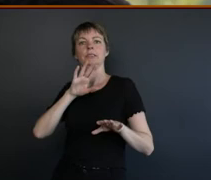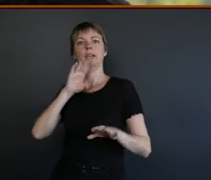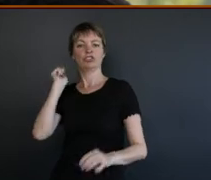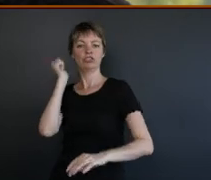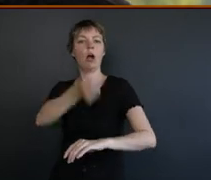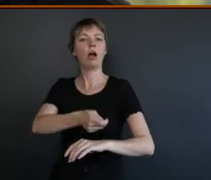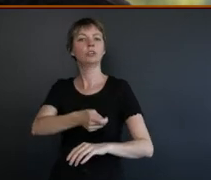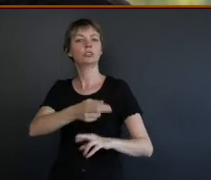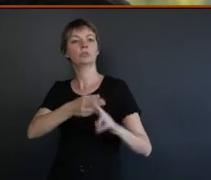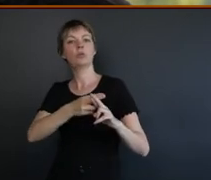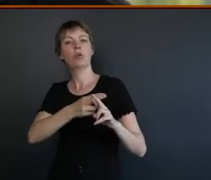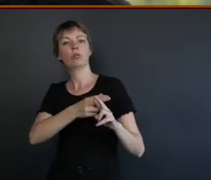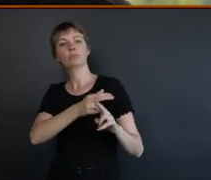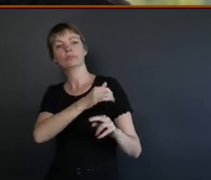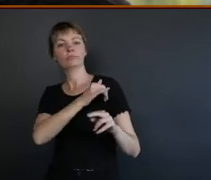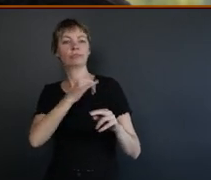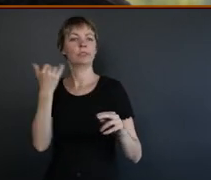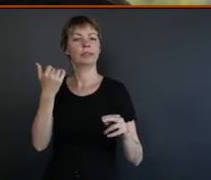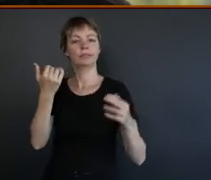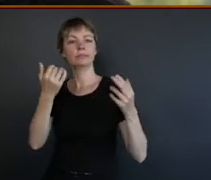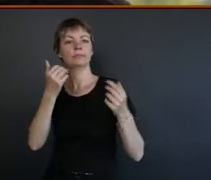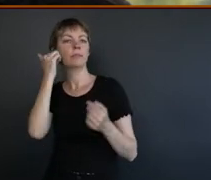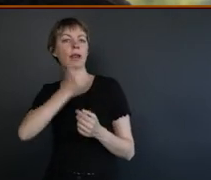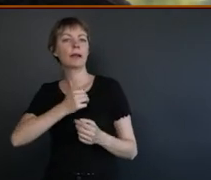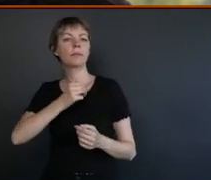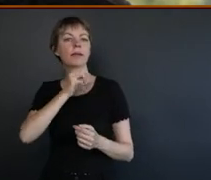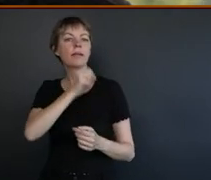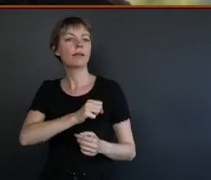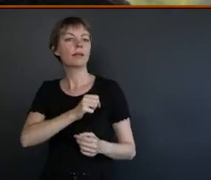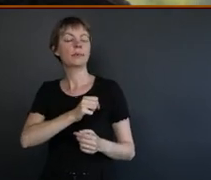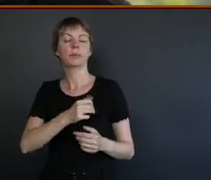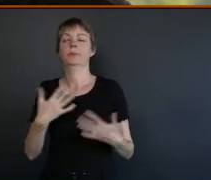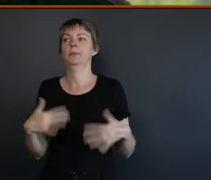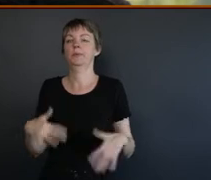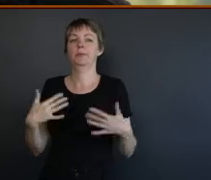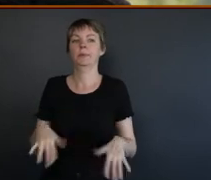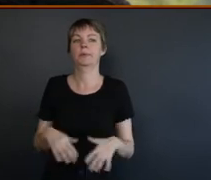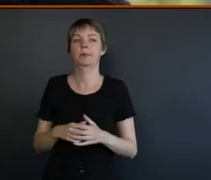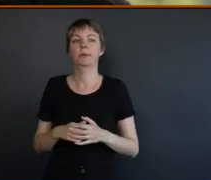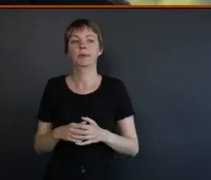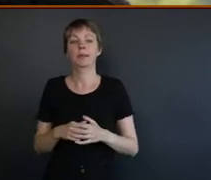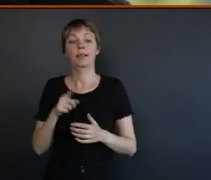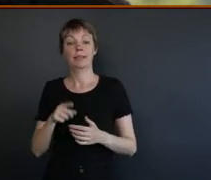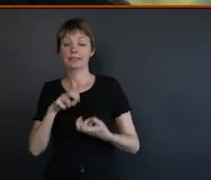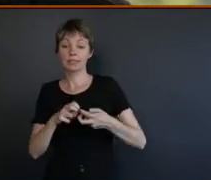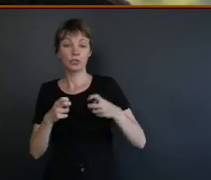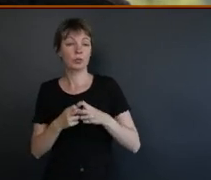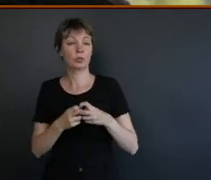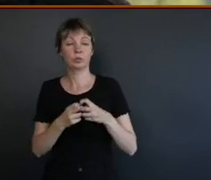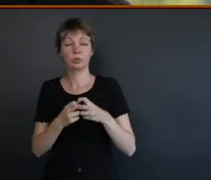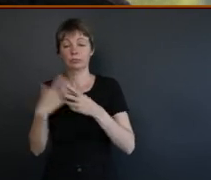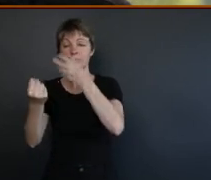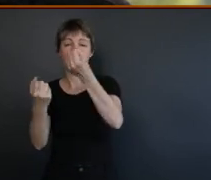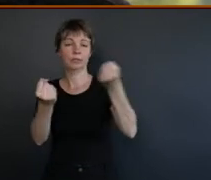of murdering a black man speaks volumes. And, you know, these issues are widespread. They're not just about, you know,